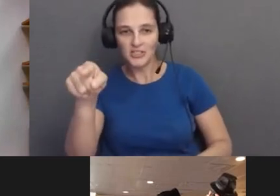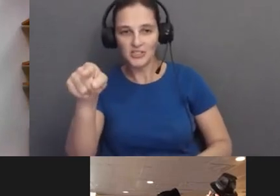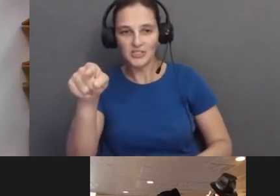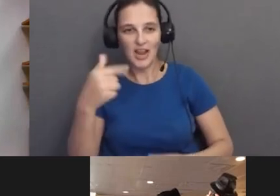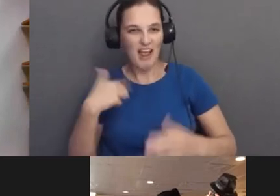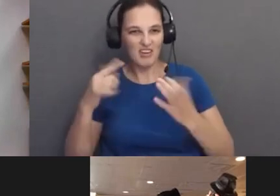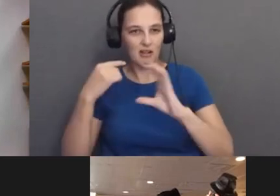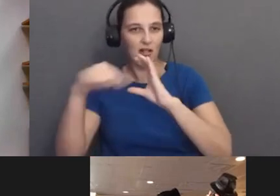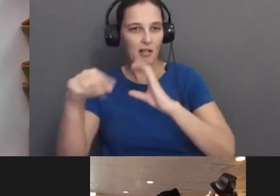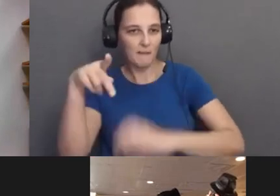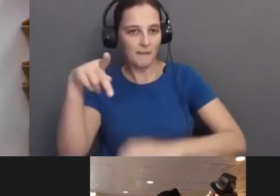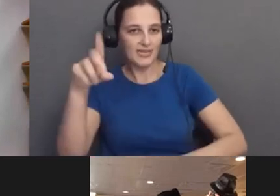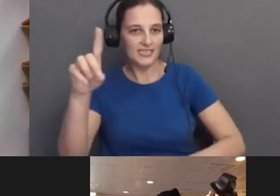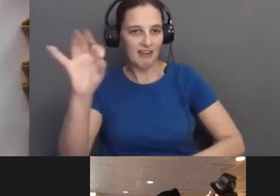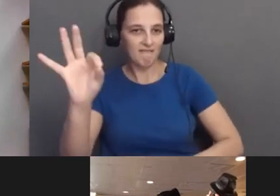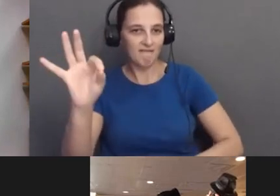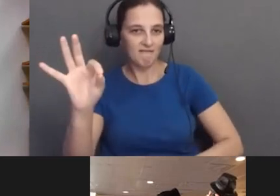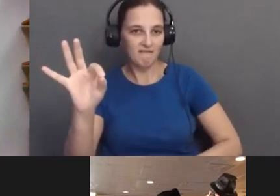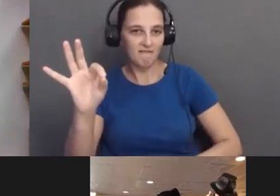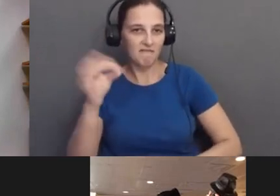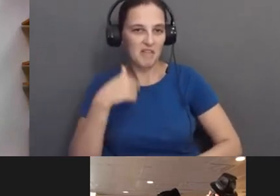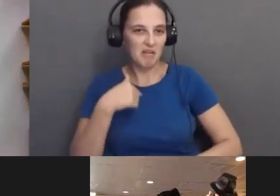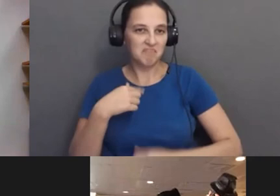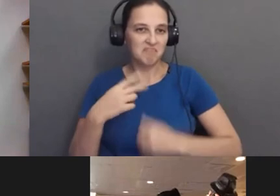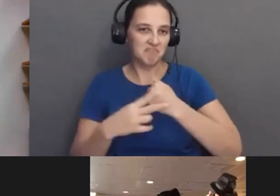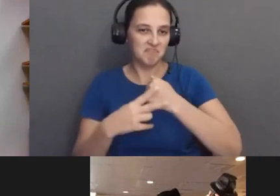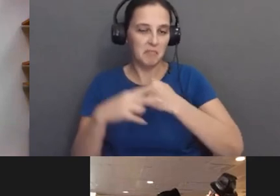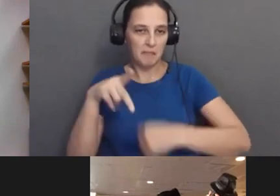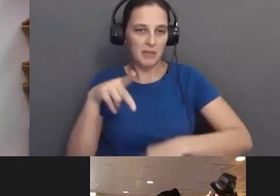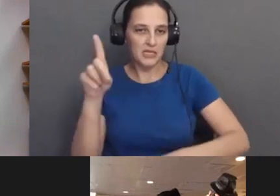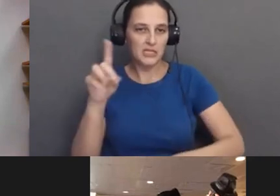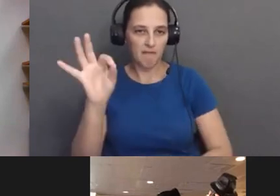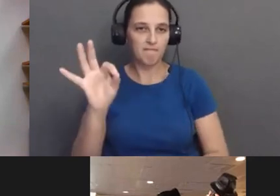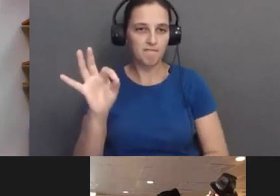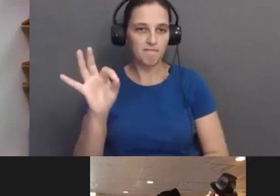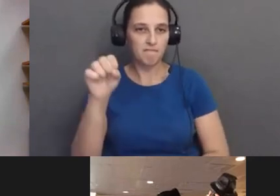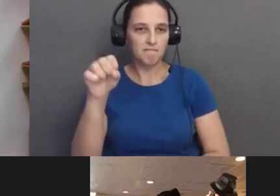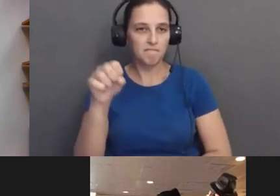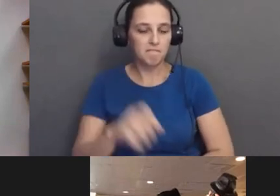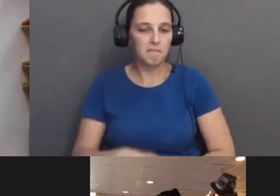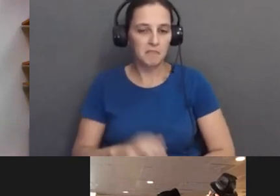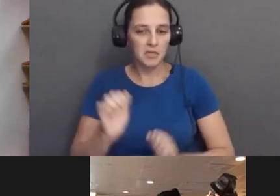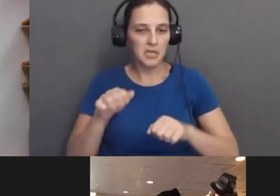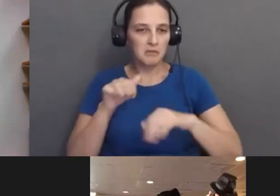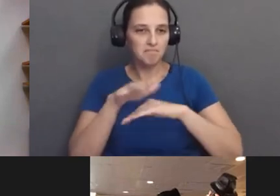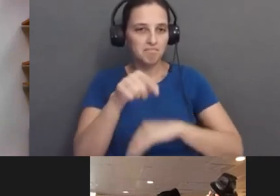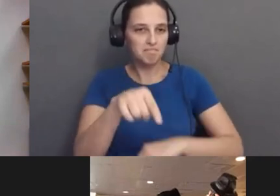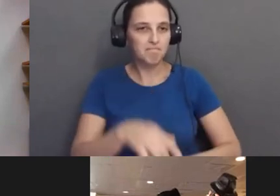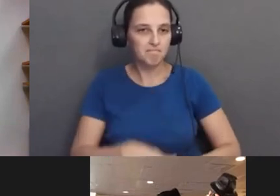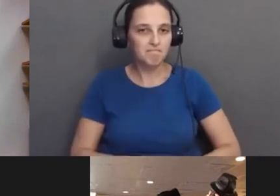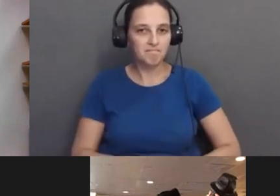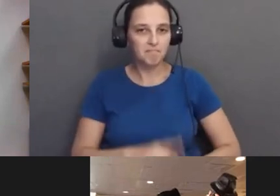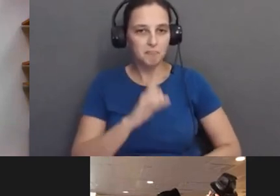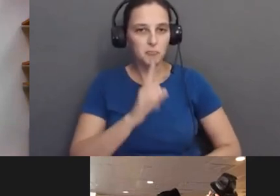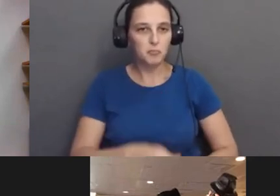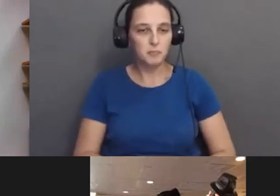have it as a PDF instead. Yeah. Yeah, you can have them.